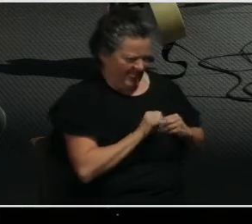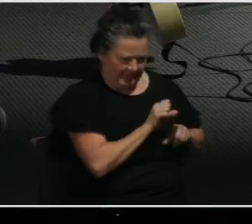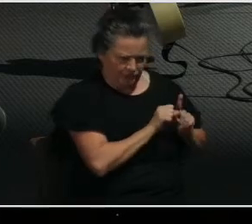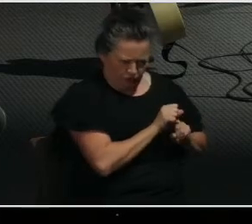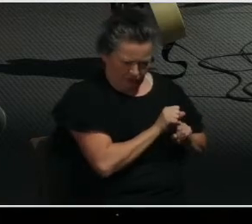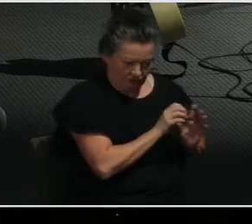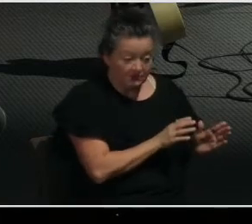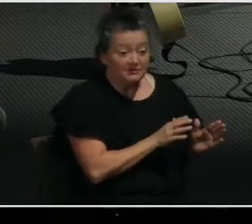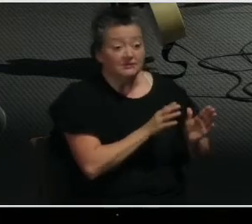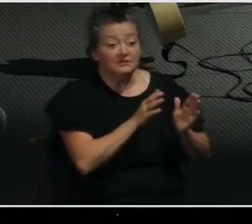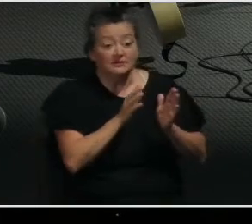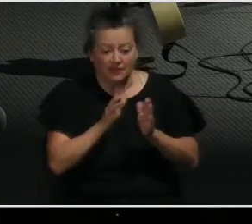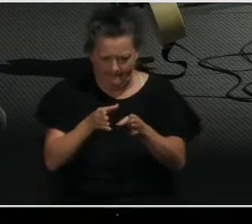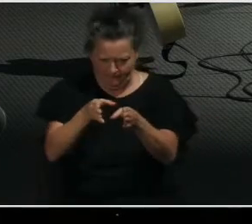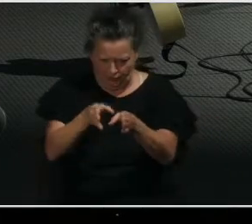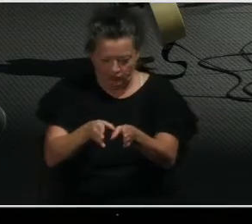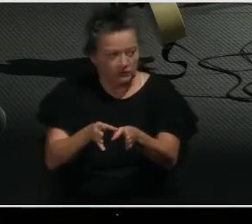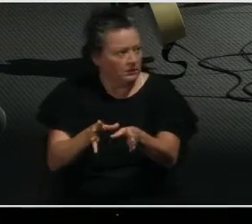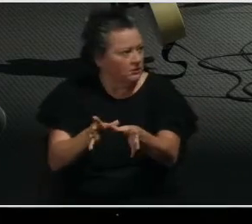impossible person.